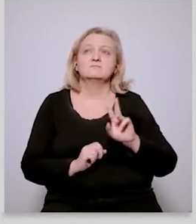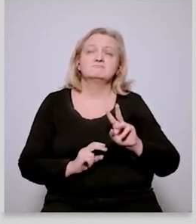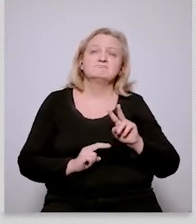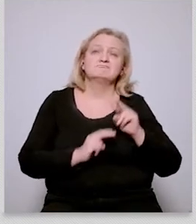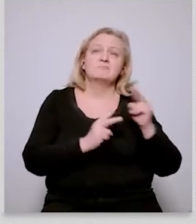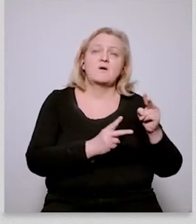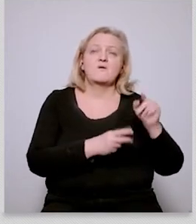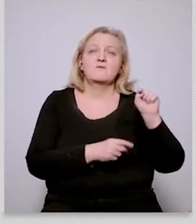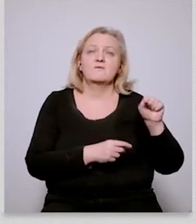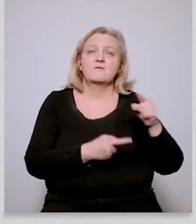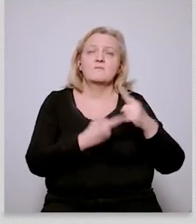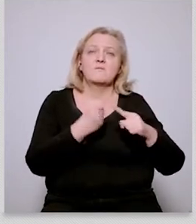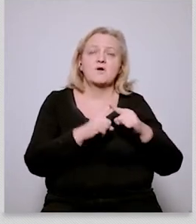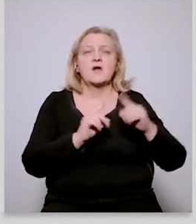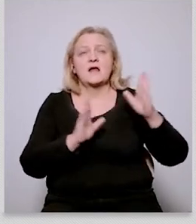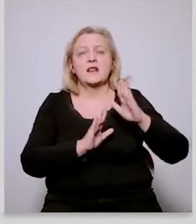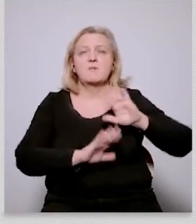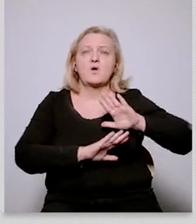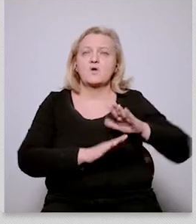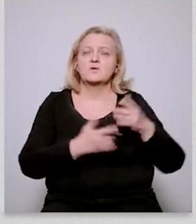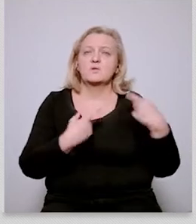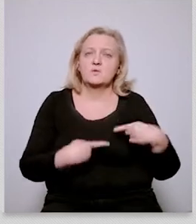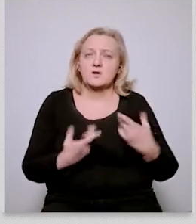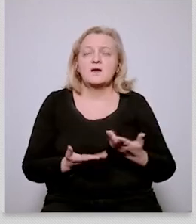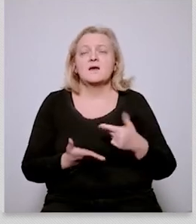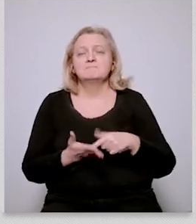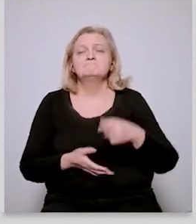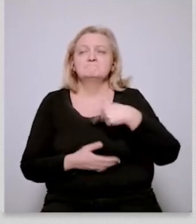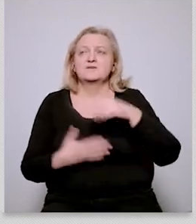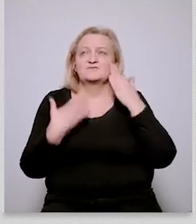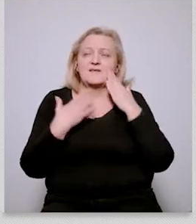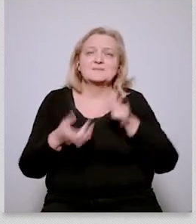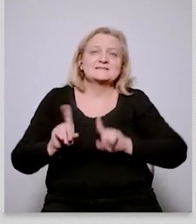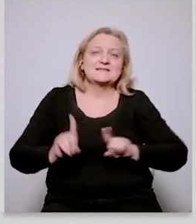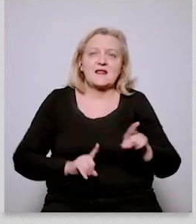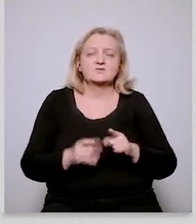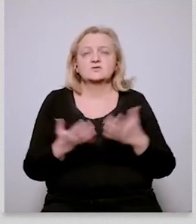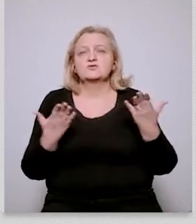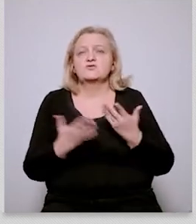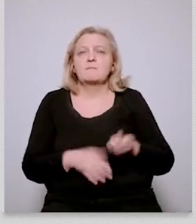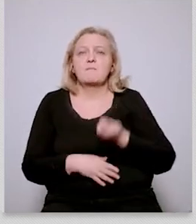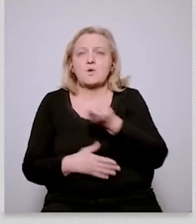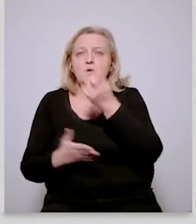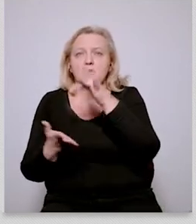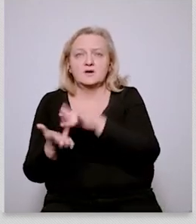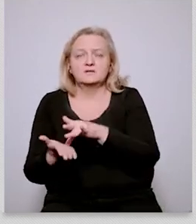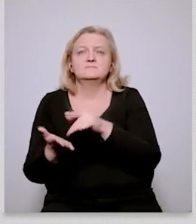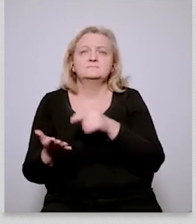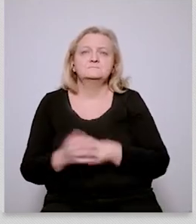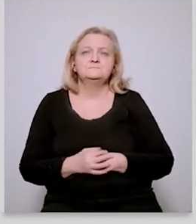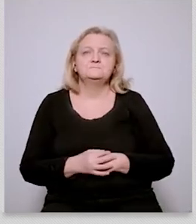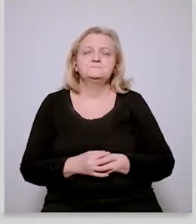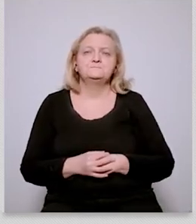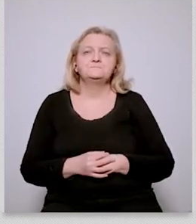was that depending on where you went um you needed to talk about climate or you needed to talk about the environment